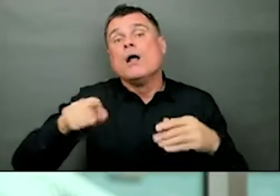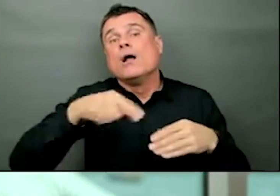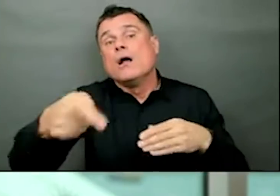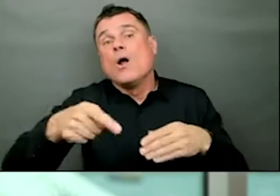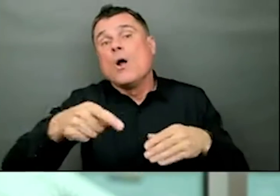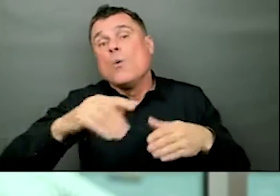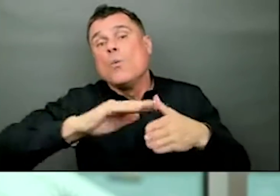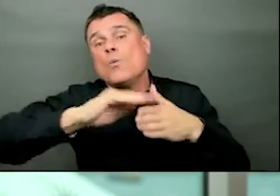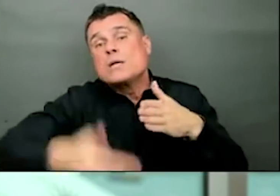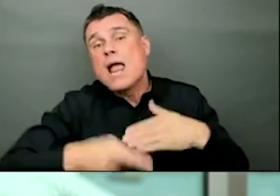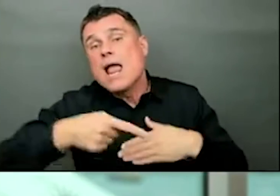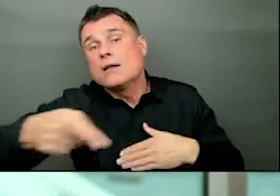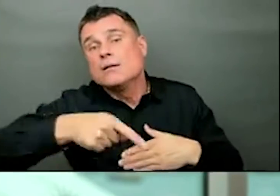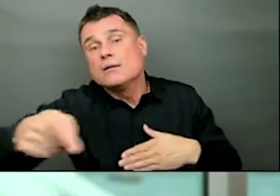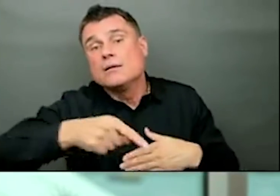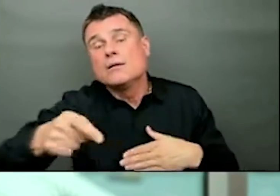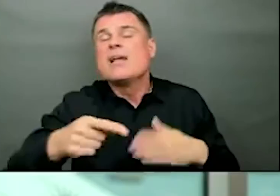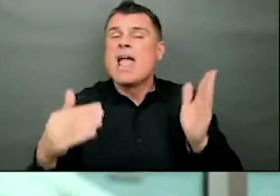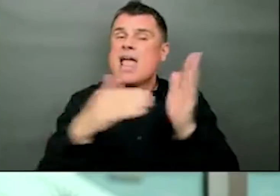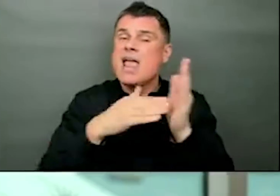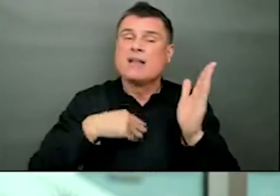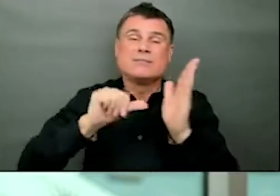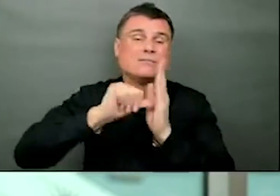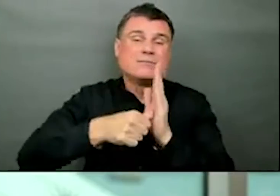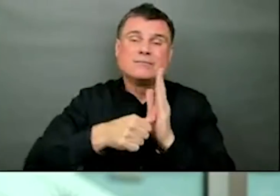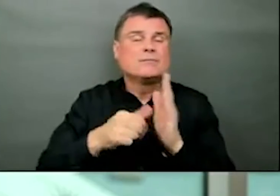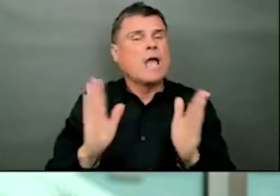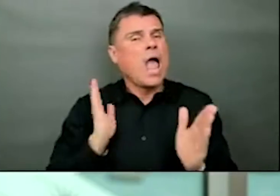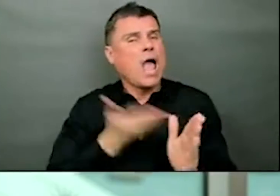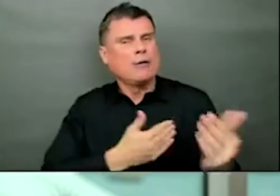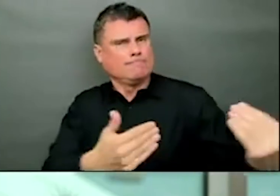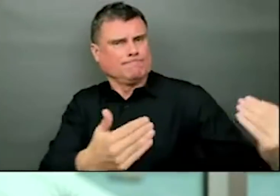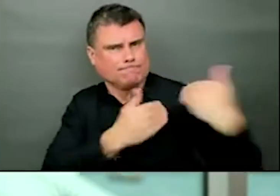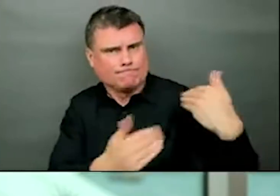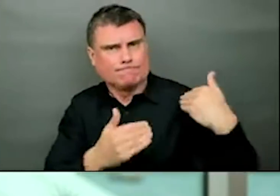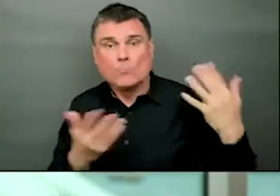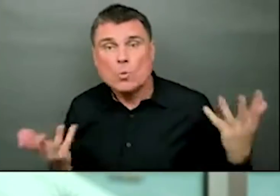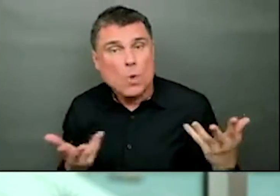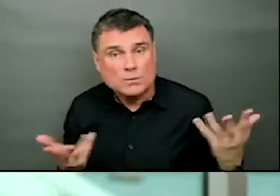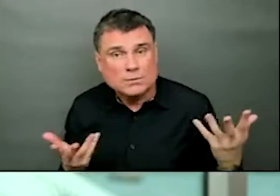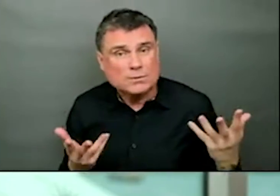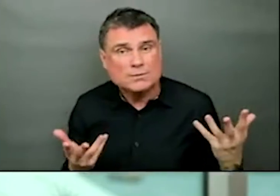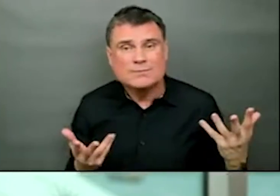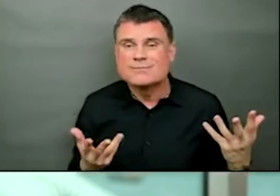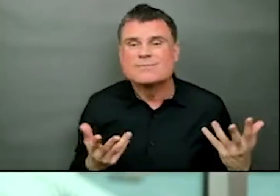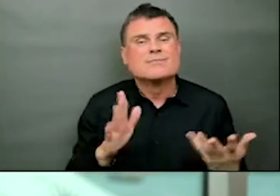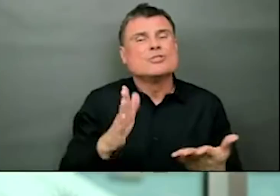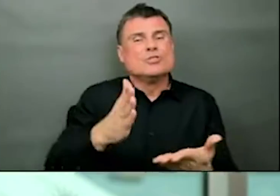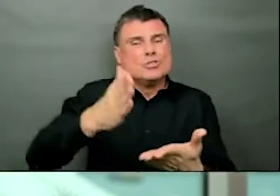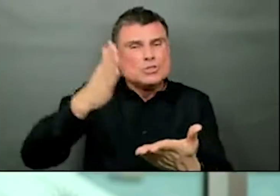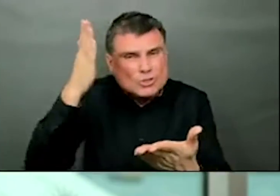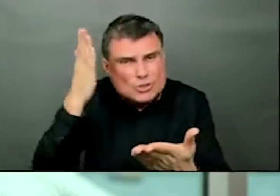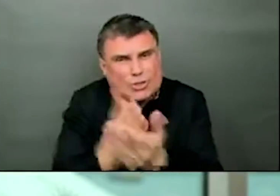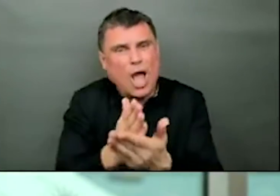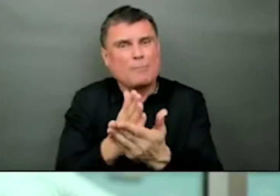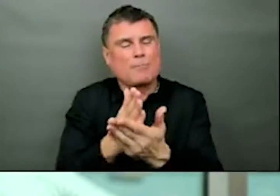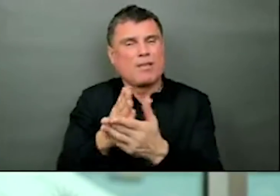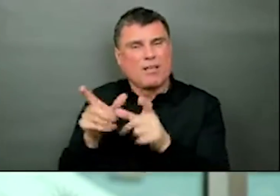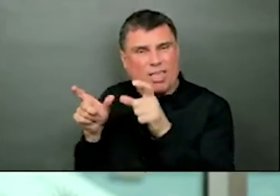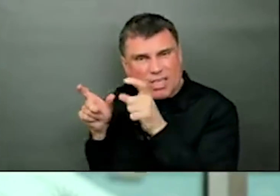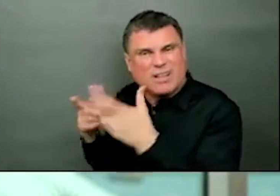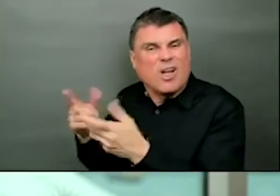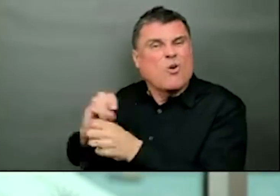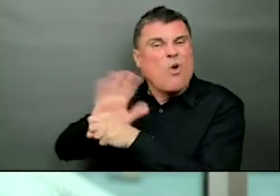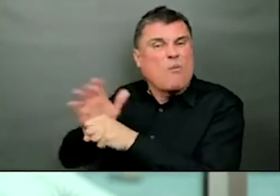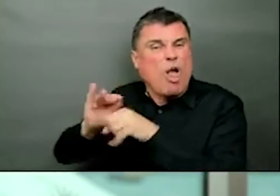to be our duty to stop the spread. Especially now. The variance of concern mean we won't vary and cannot vary